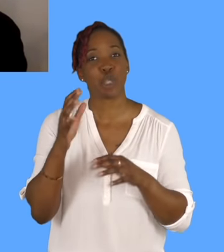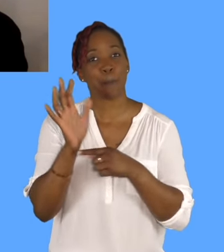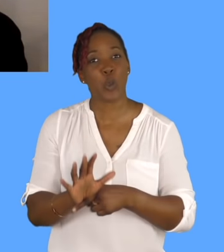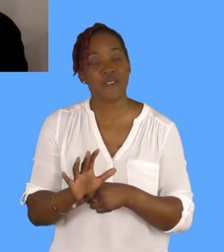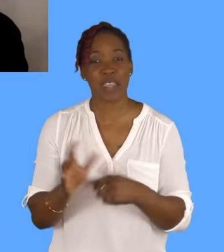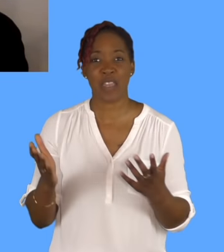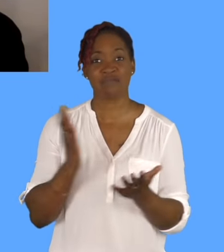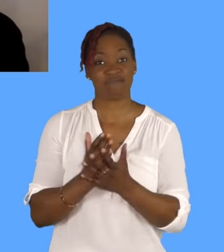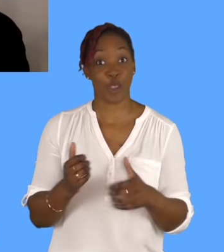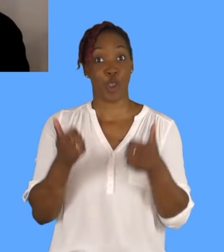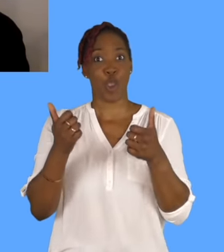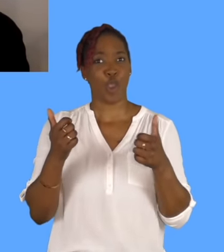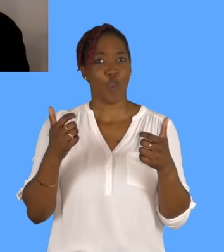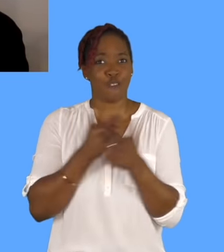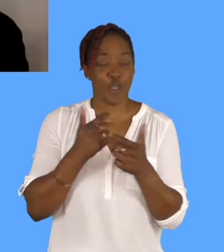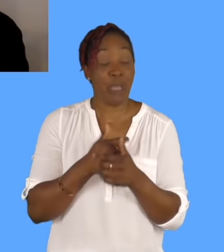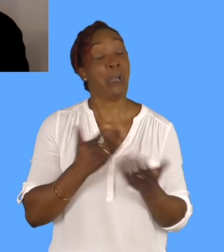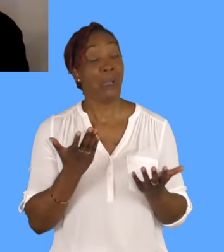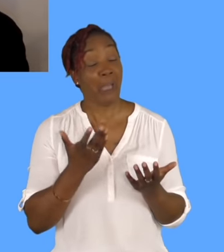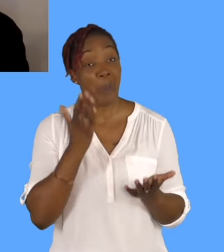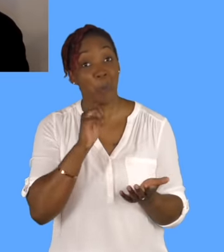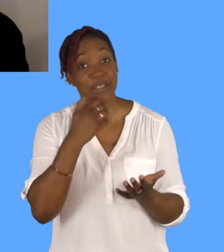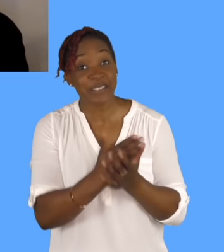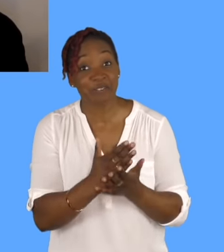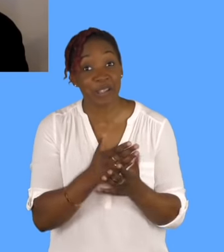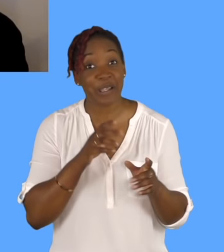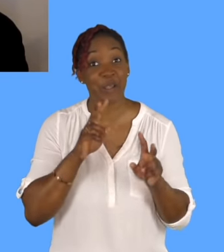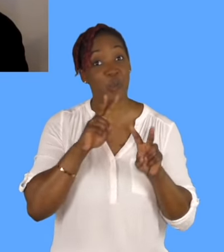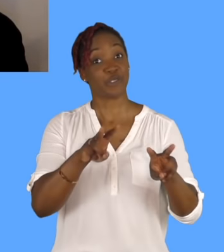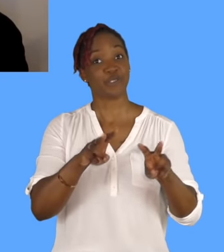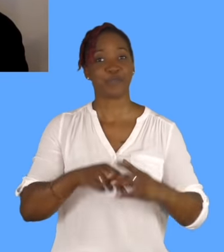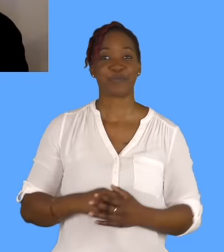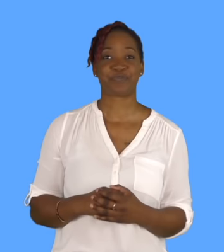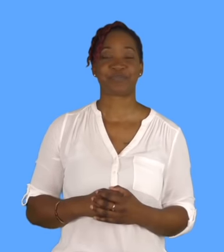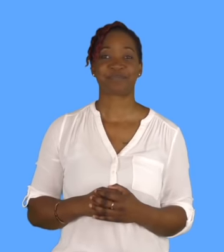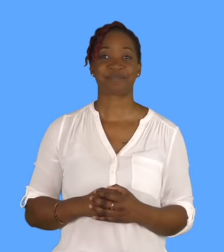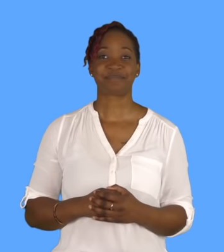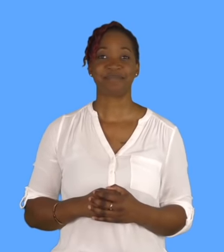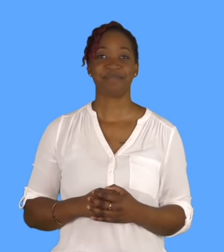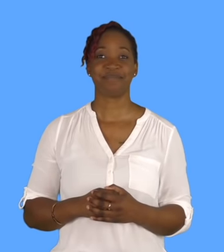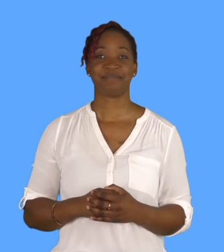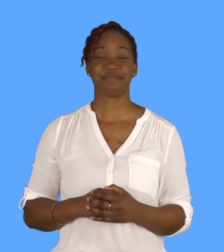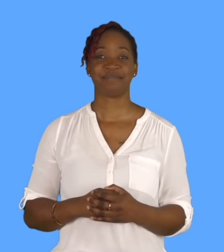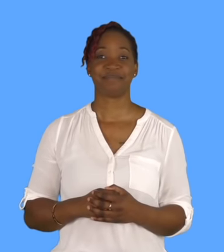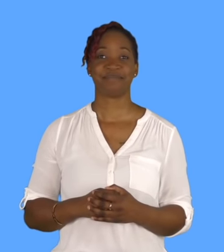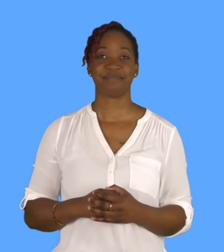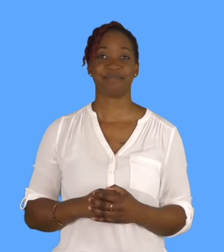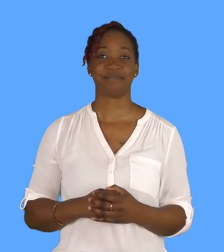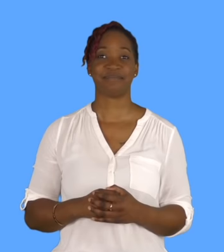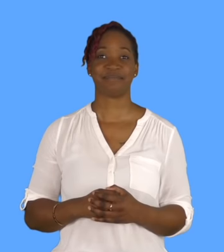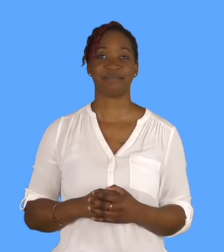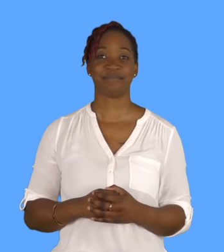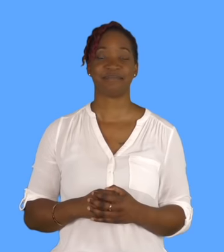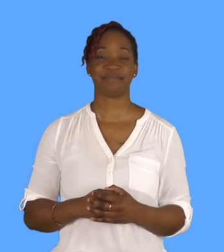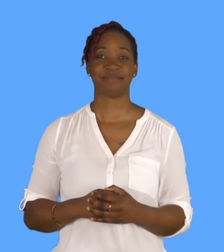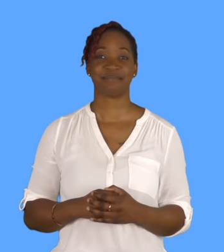I'll definitely watch it, yeah. So, what's, if you give me one word to